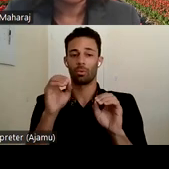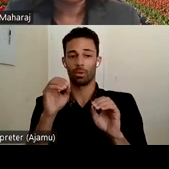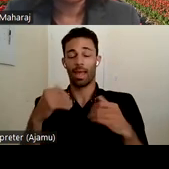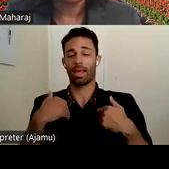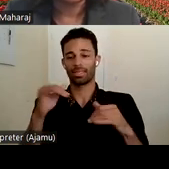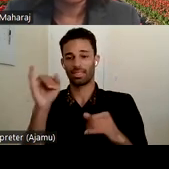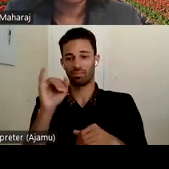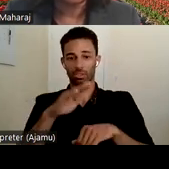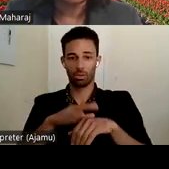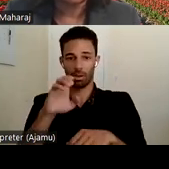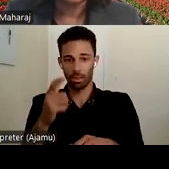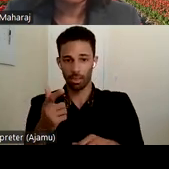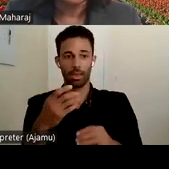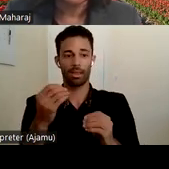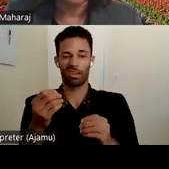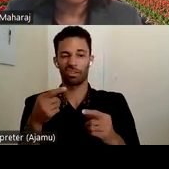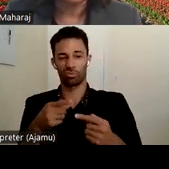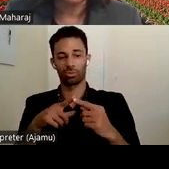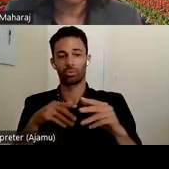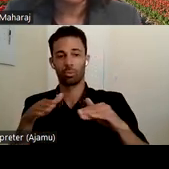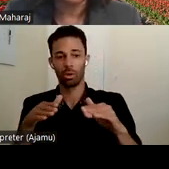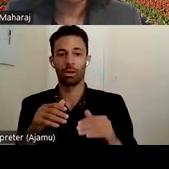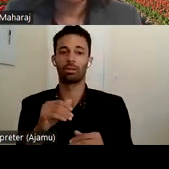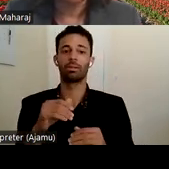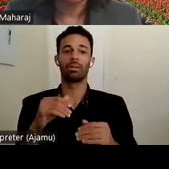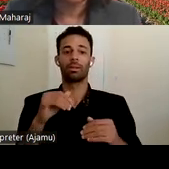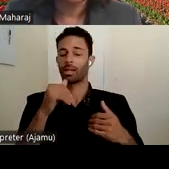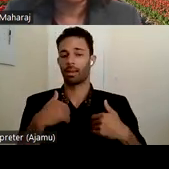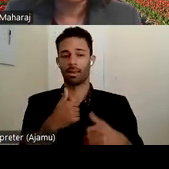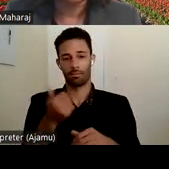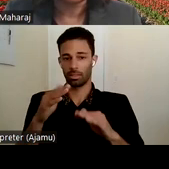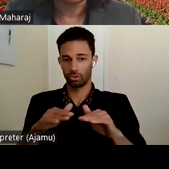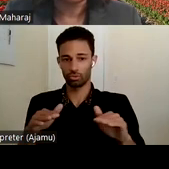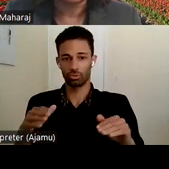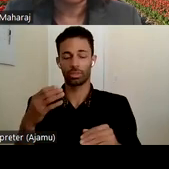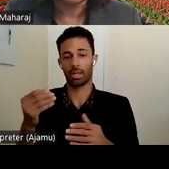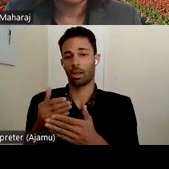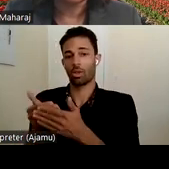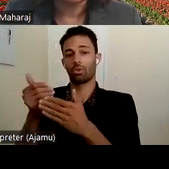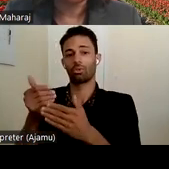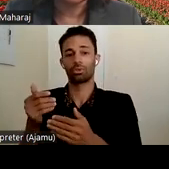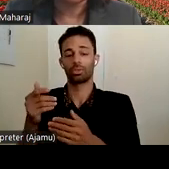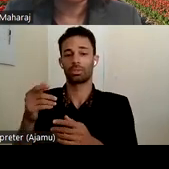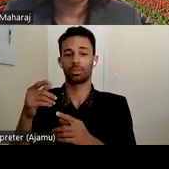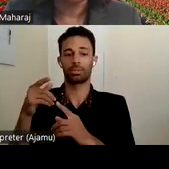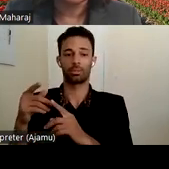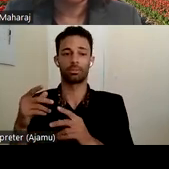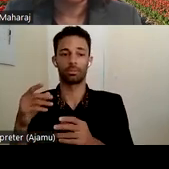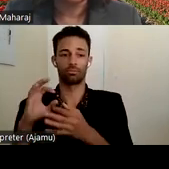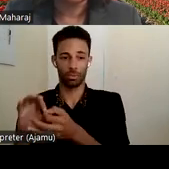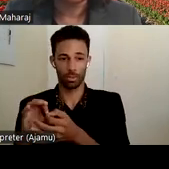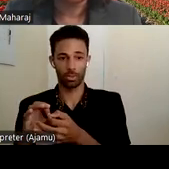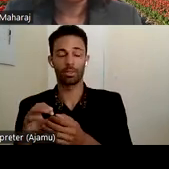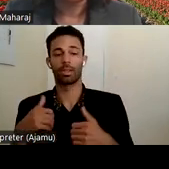in Florida, his sister. Ted is unable to go to his regular doctor visits by himself due to severe and untreated infections on his